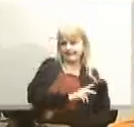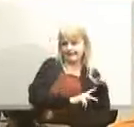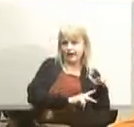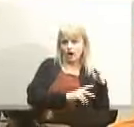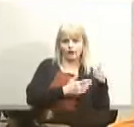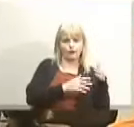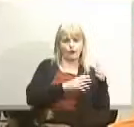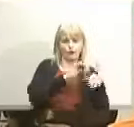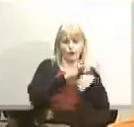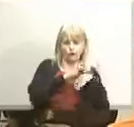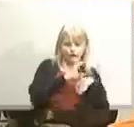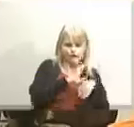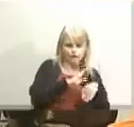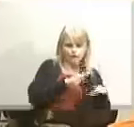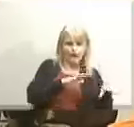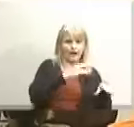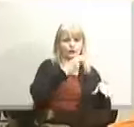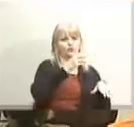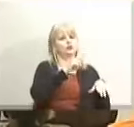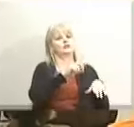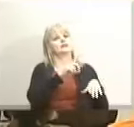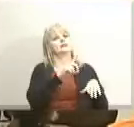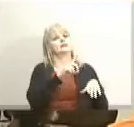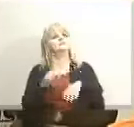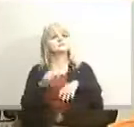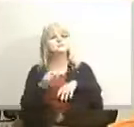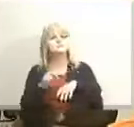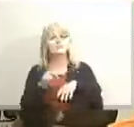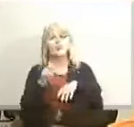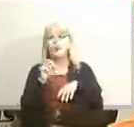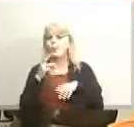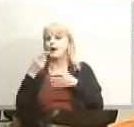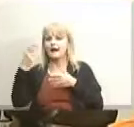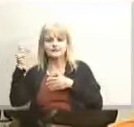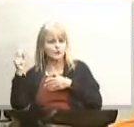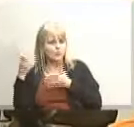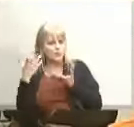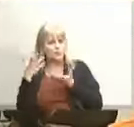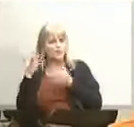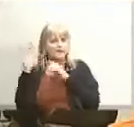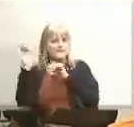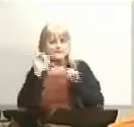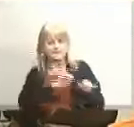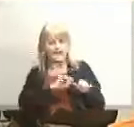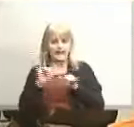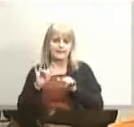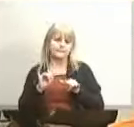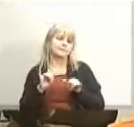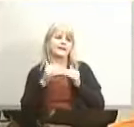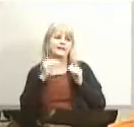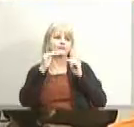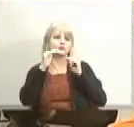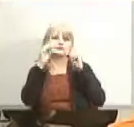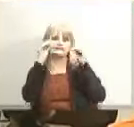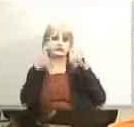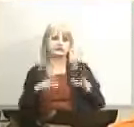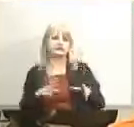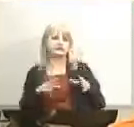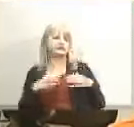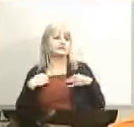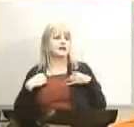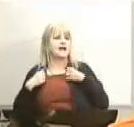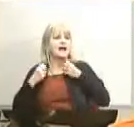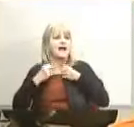personally congratulate dr dosett it's really exciting to see a promotion up through the ranks and we've been